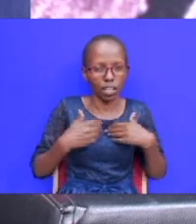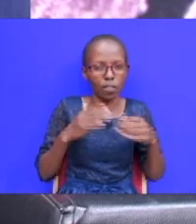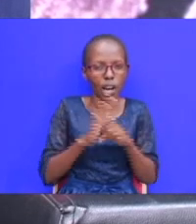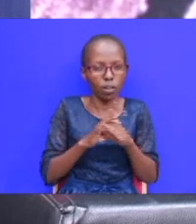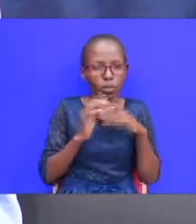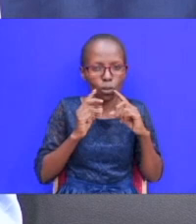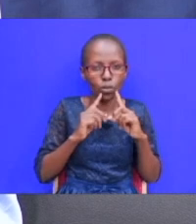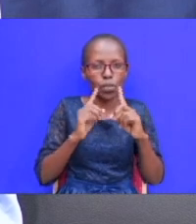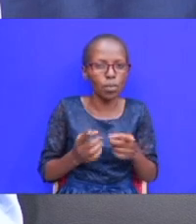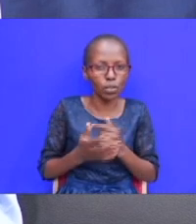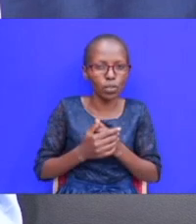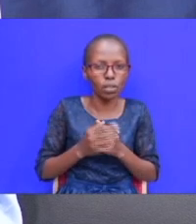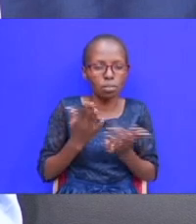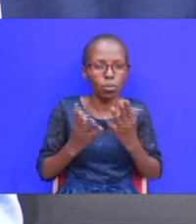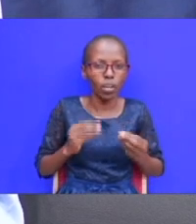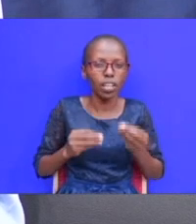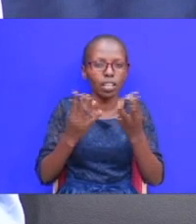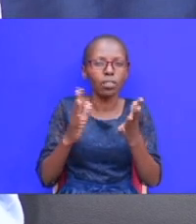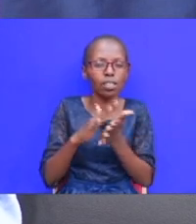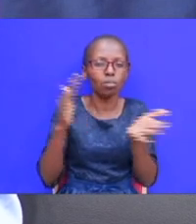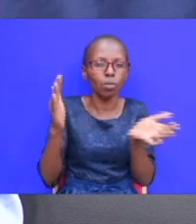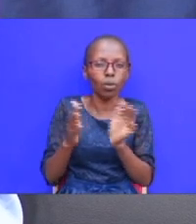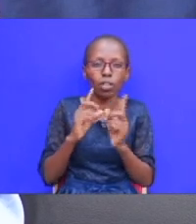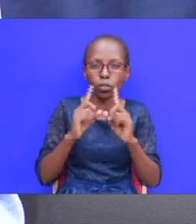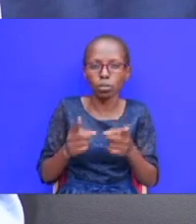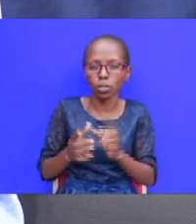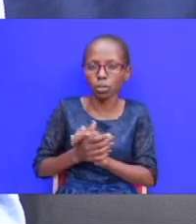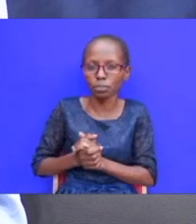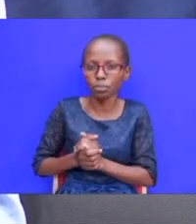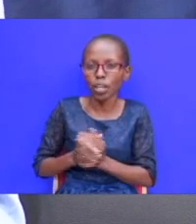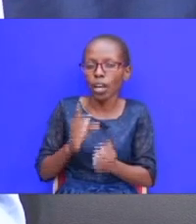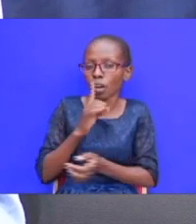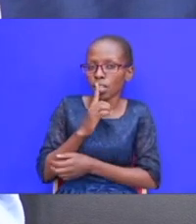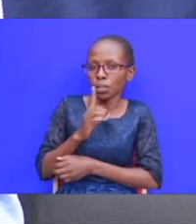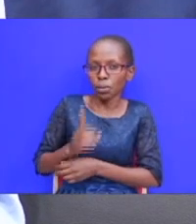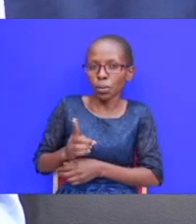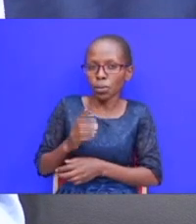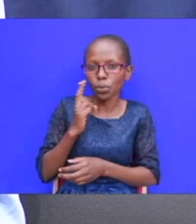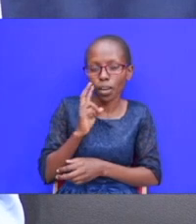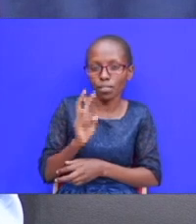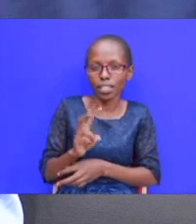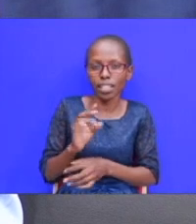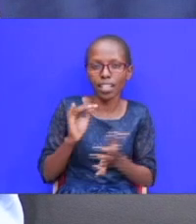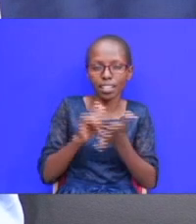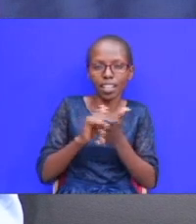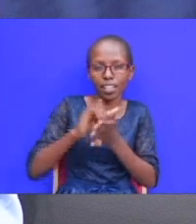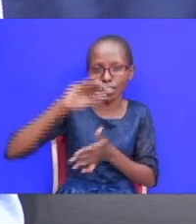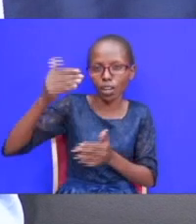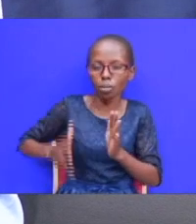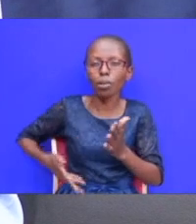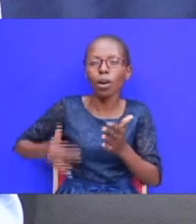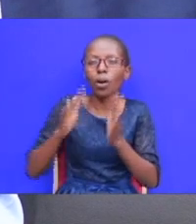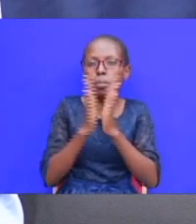are learning from maybe you can give us more on this yeah all right so um we've seen that jacob prayed for deliverance